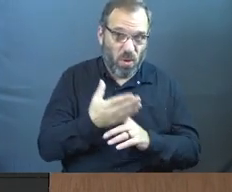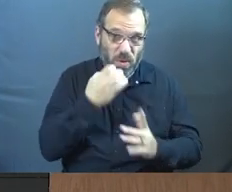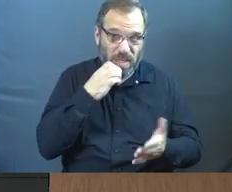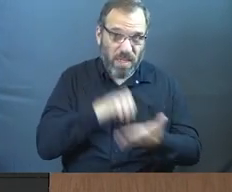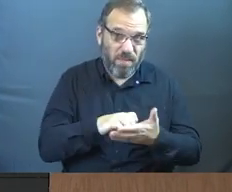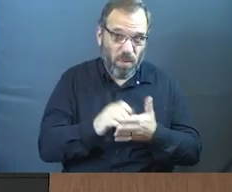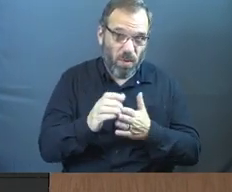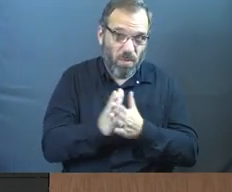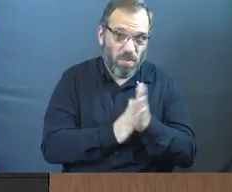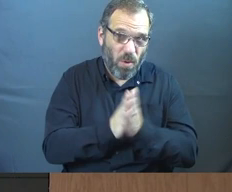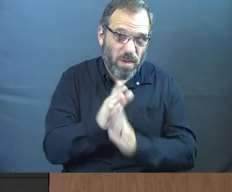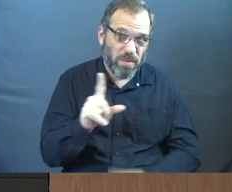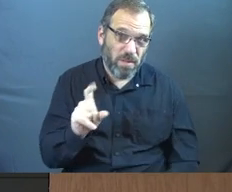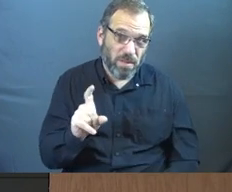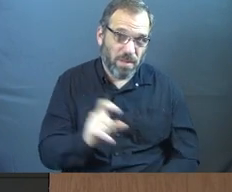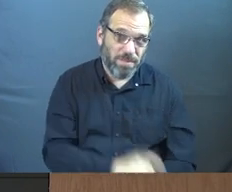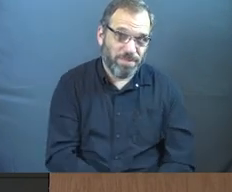motives?